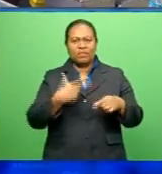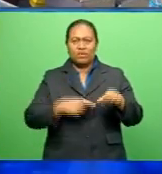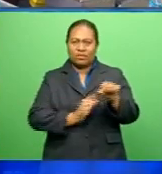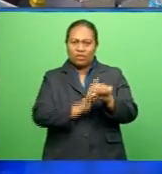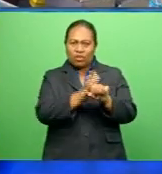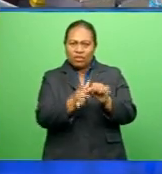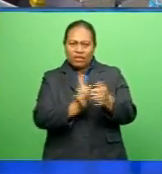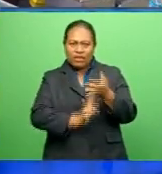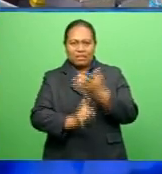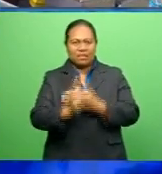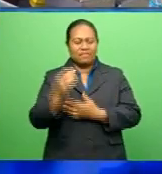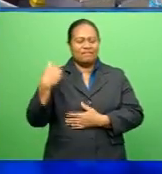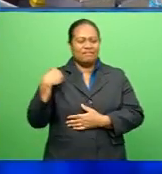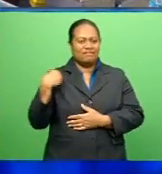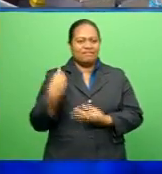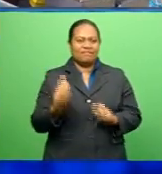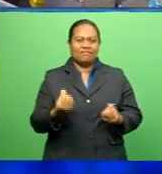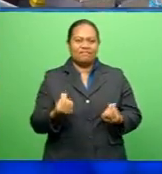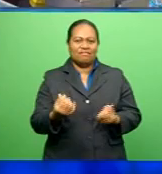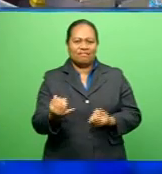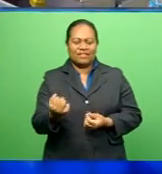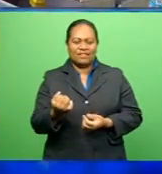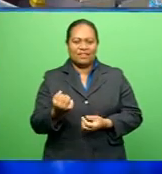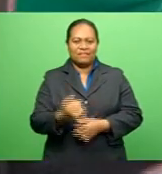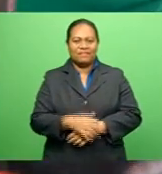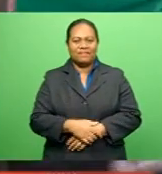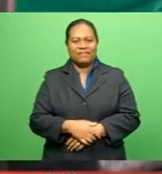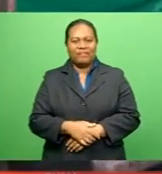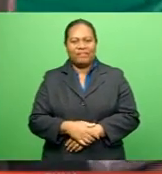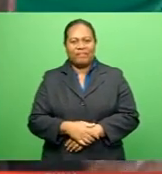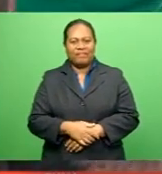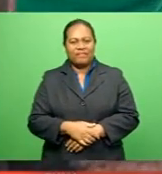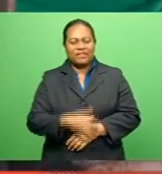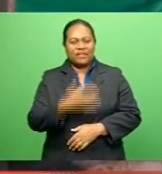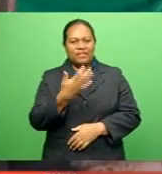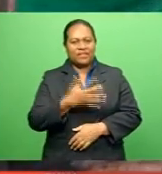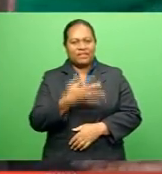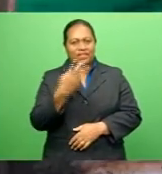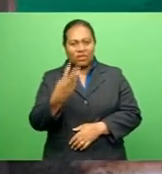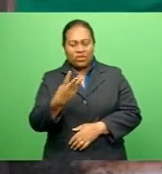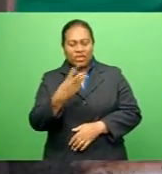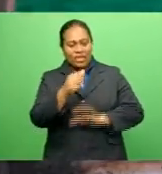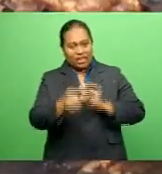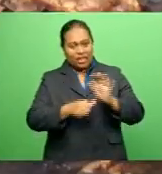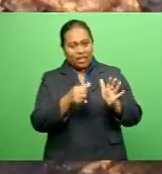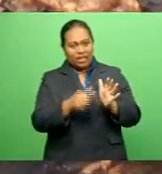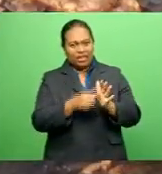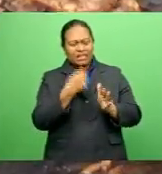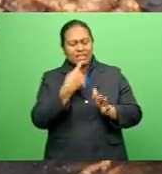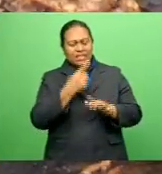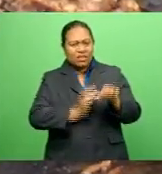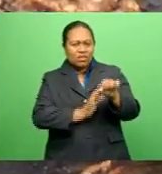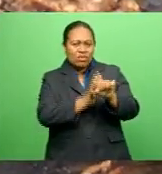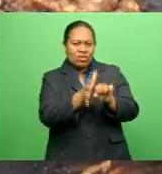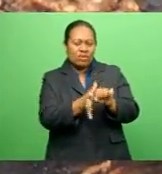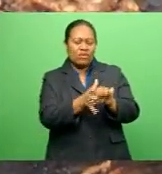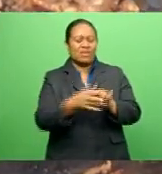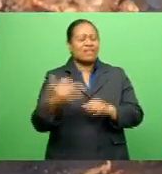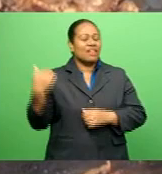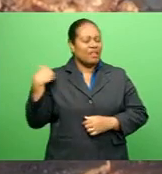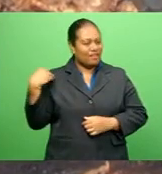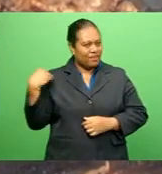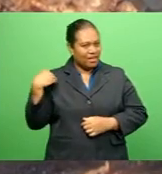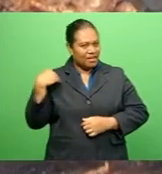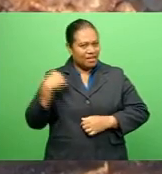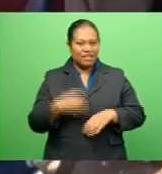pandemic affected her income Dipesh Kumar reports 53-year-old Ringya Tanuku says The COVID-19 pandemic has affected